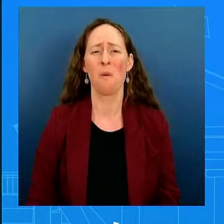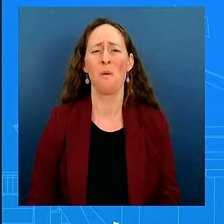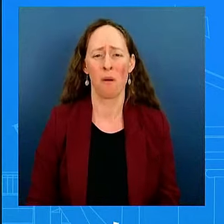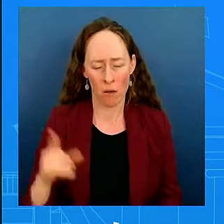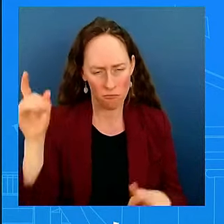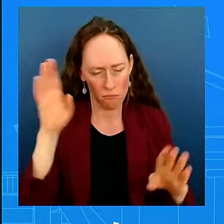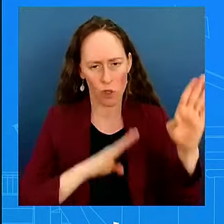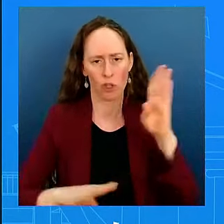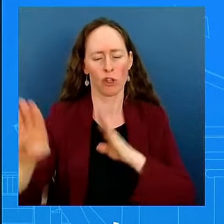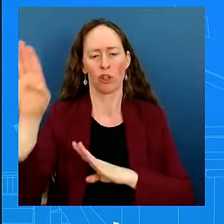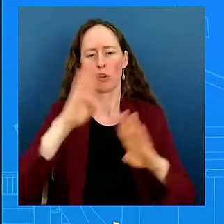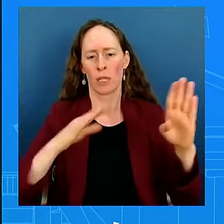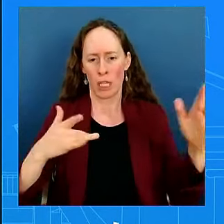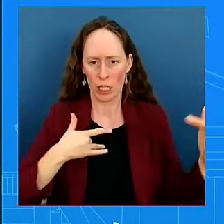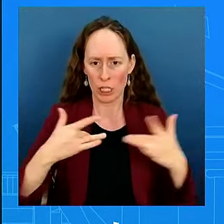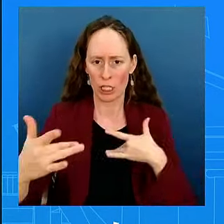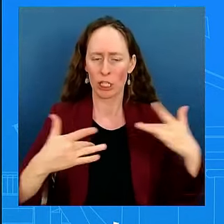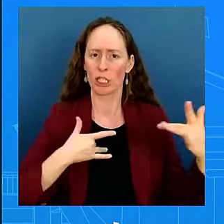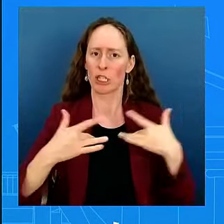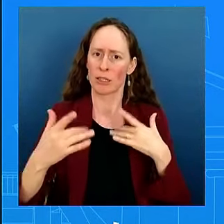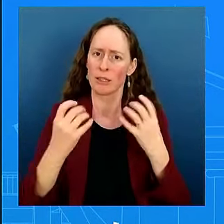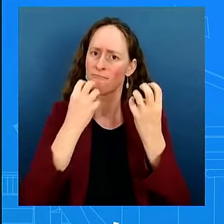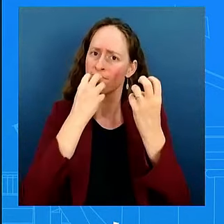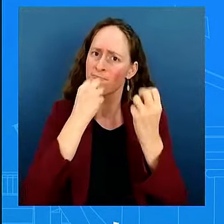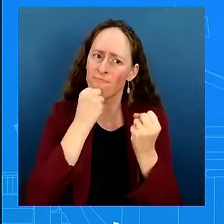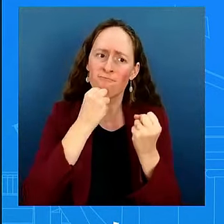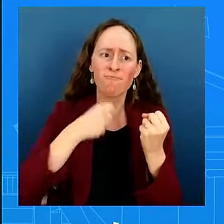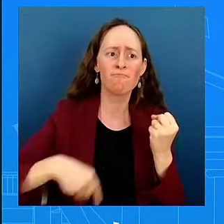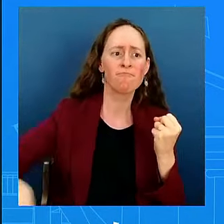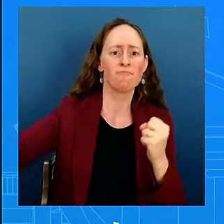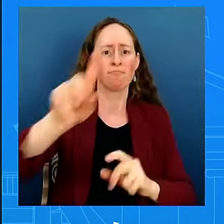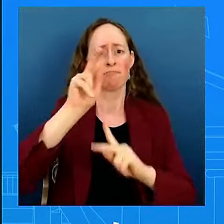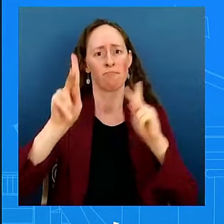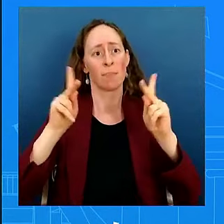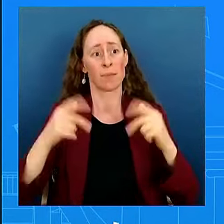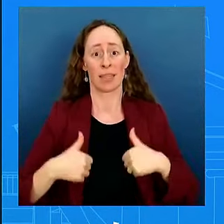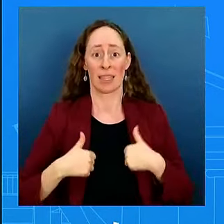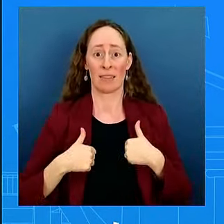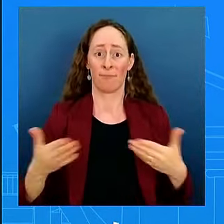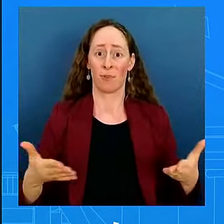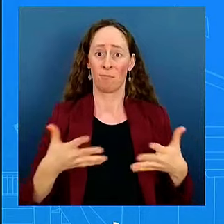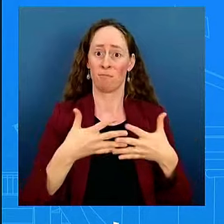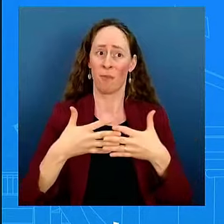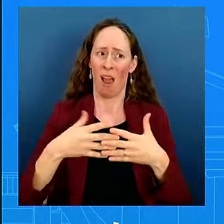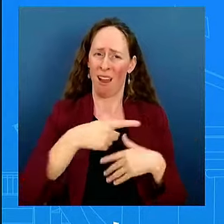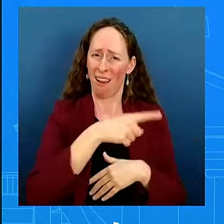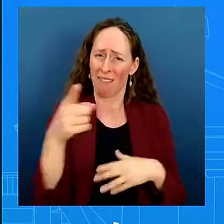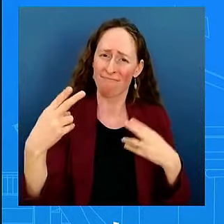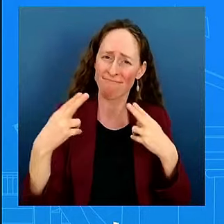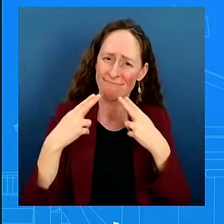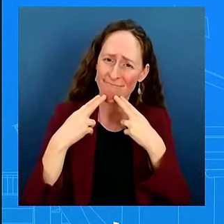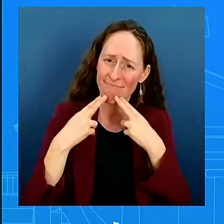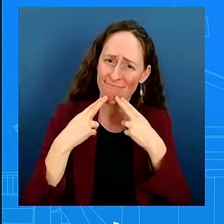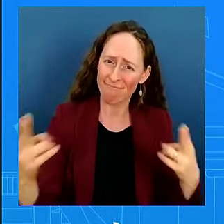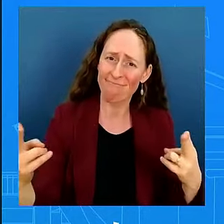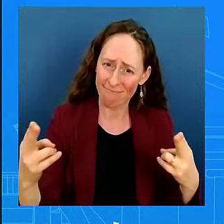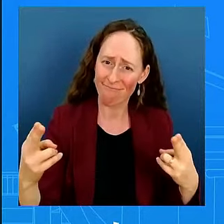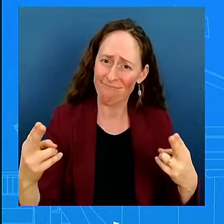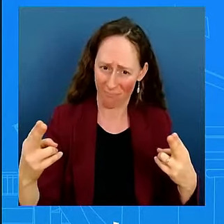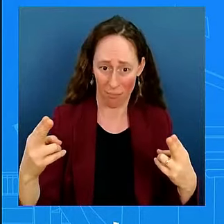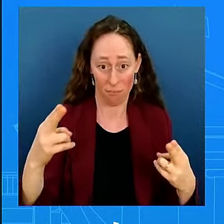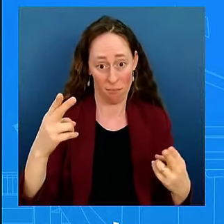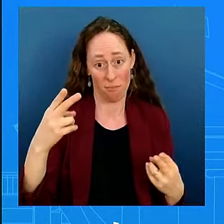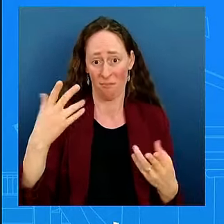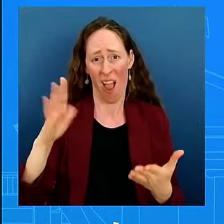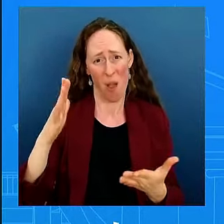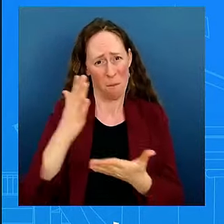citizens. He cares about innocent people, and this is why he's been working around the clock with his team. His team has been leading this effort and